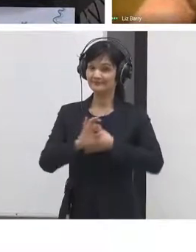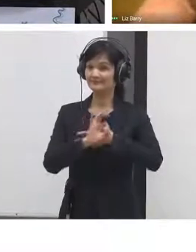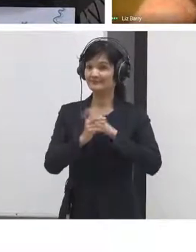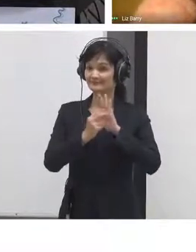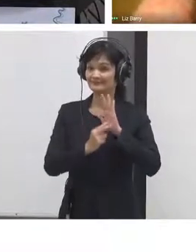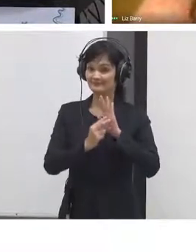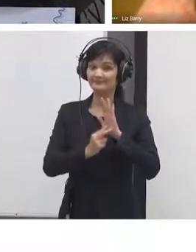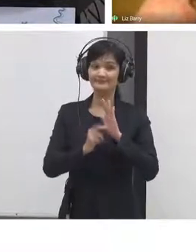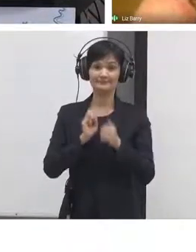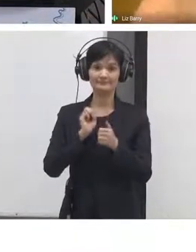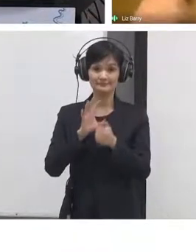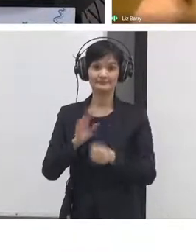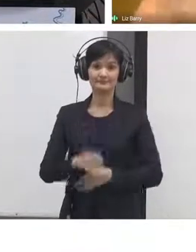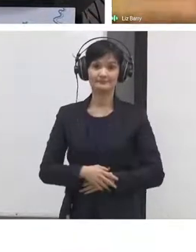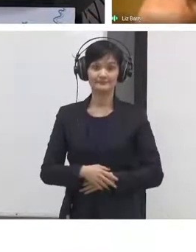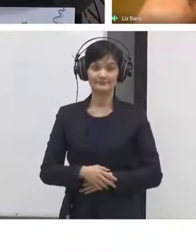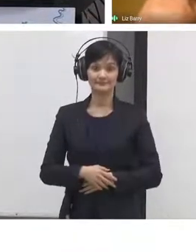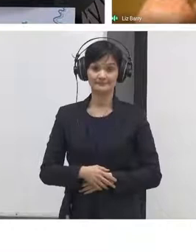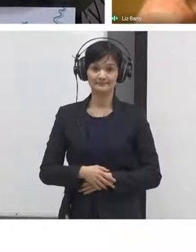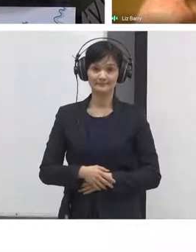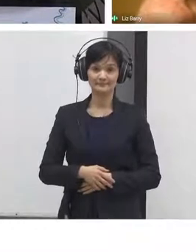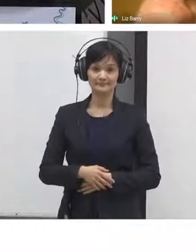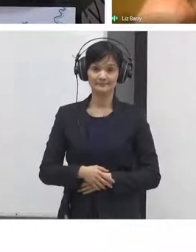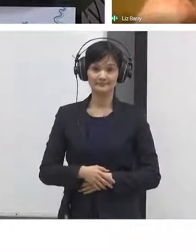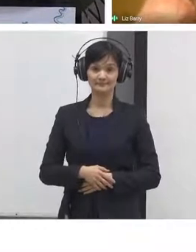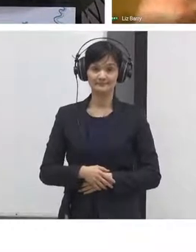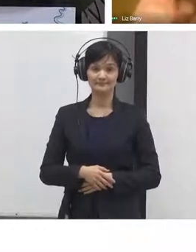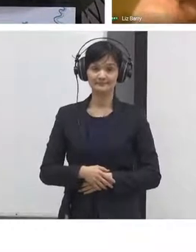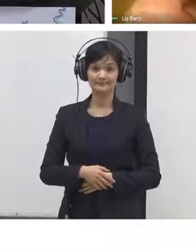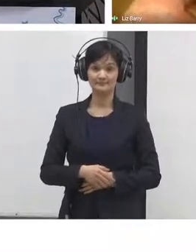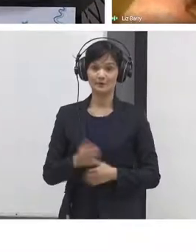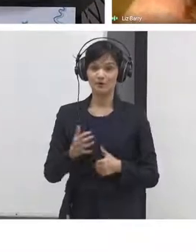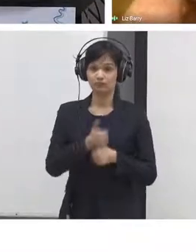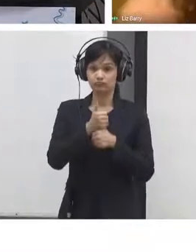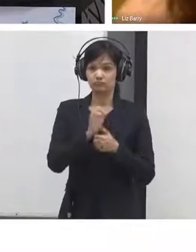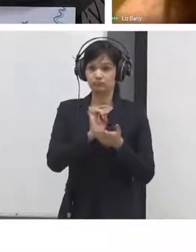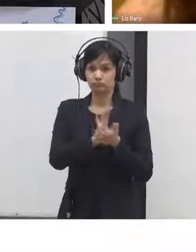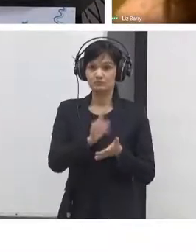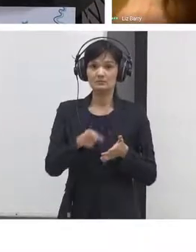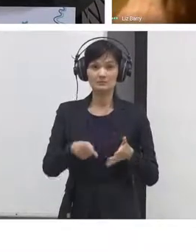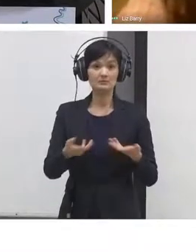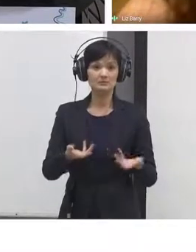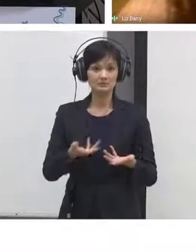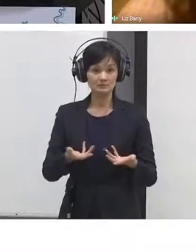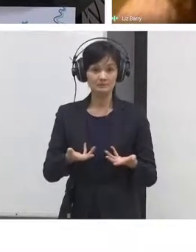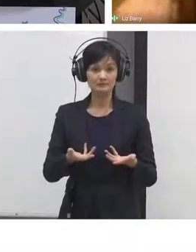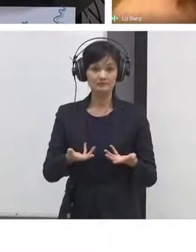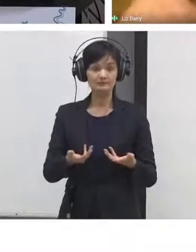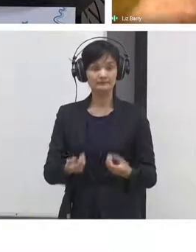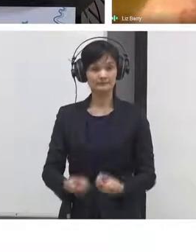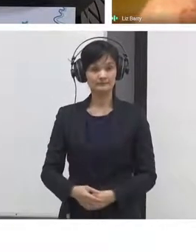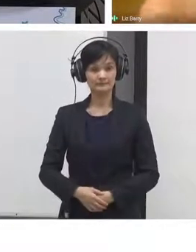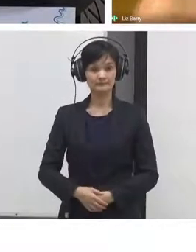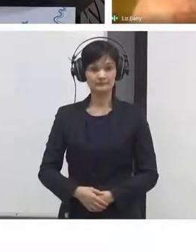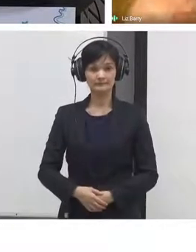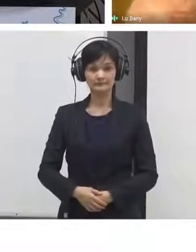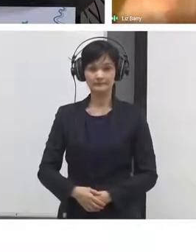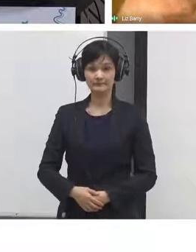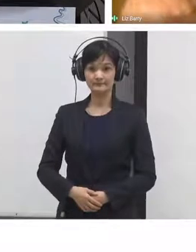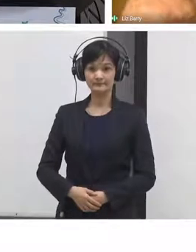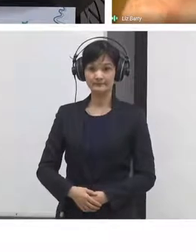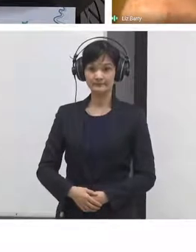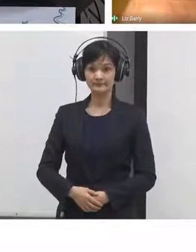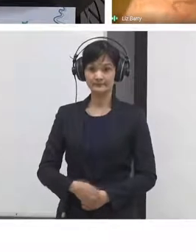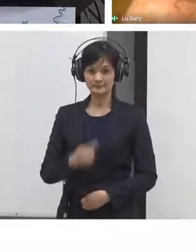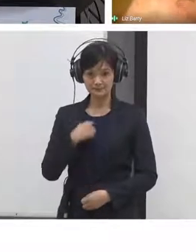Yeah. Yeah. For the decentralized structure, we try to help people find